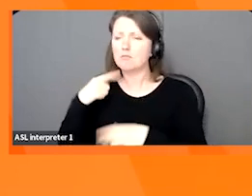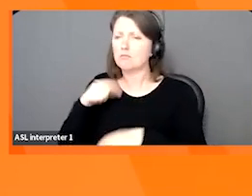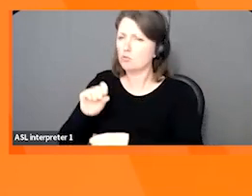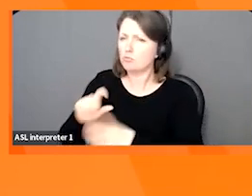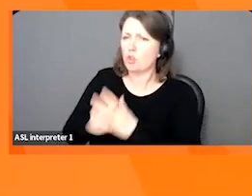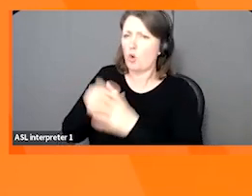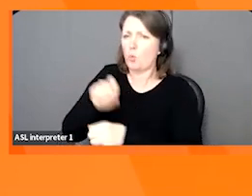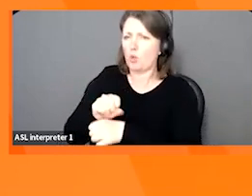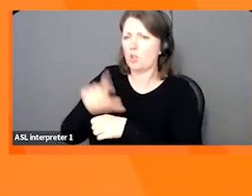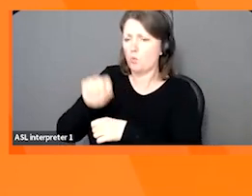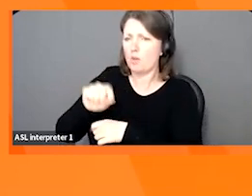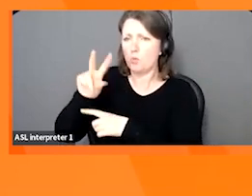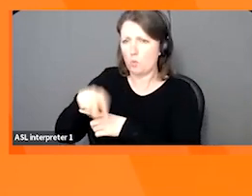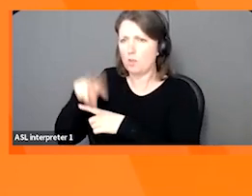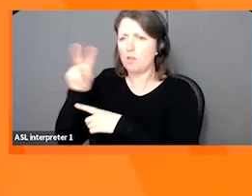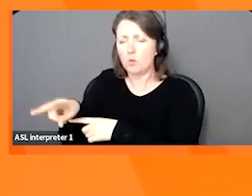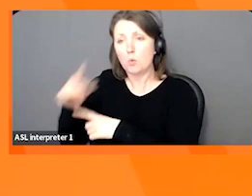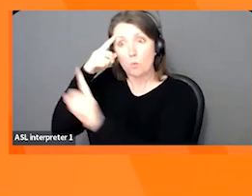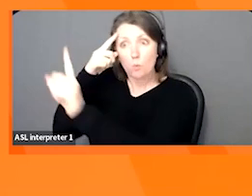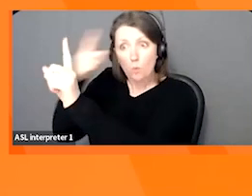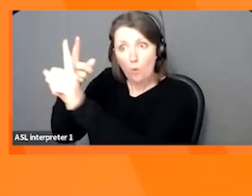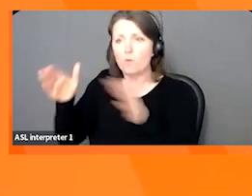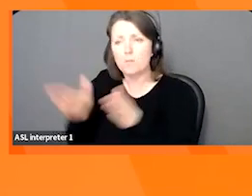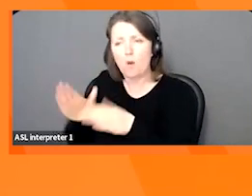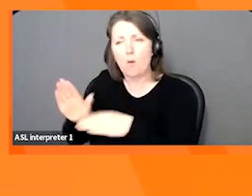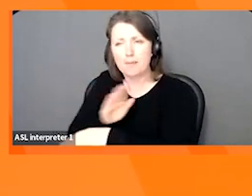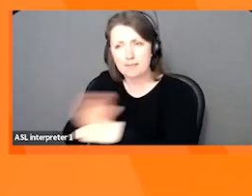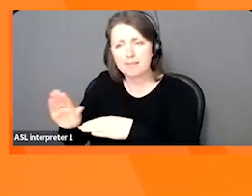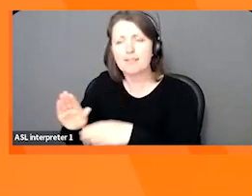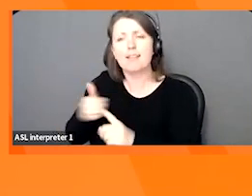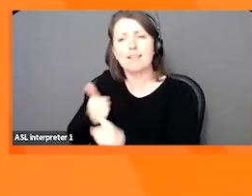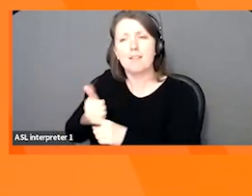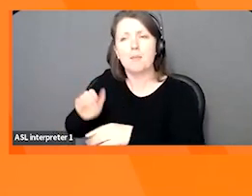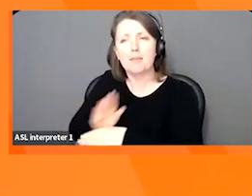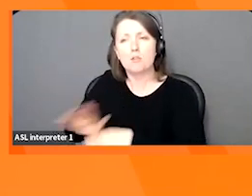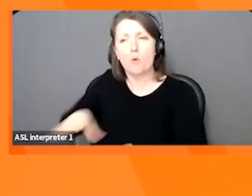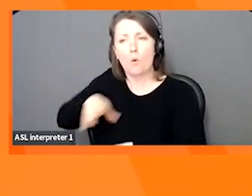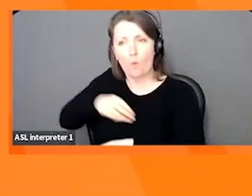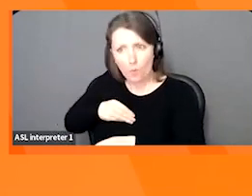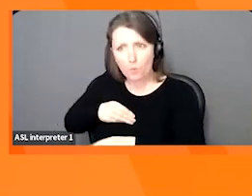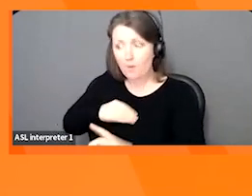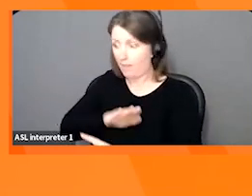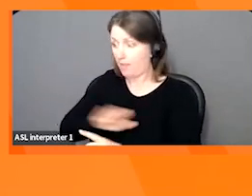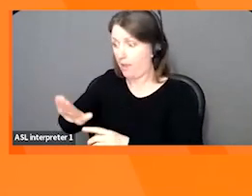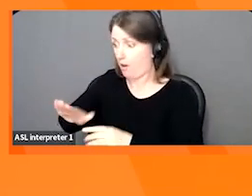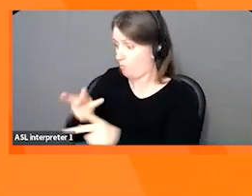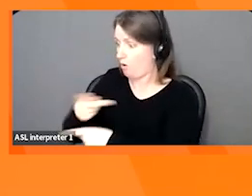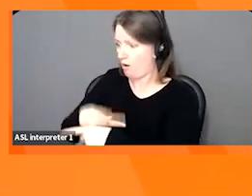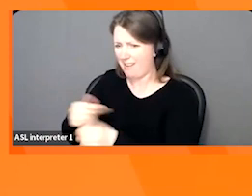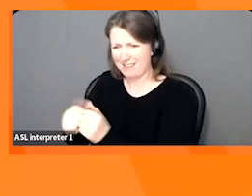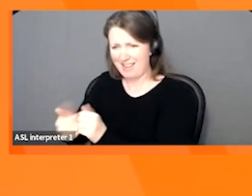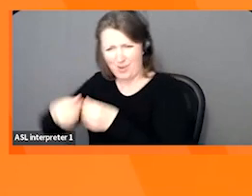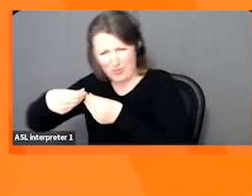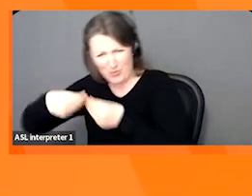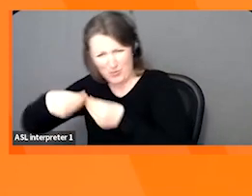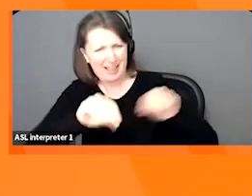objective of supporting small businesses and entrepreneurs in getting their products and market, sorry, their products to market quickly